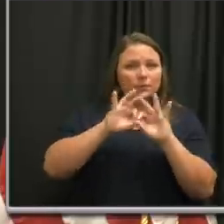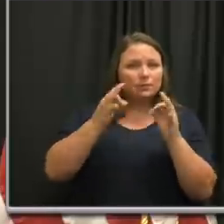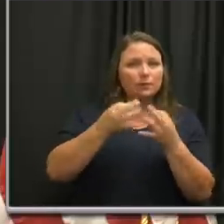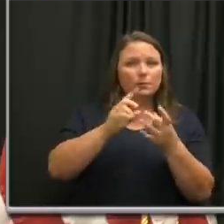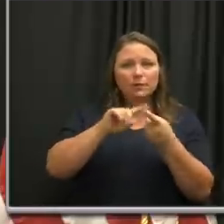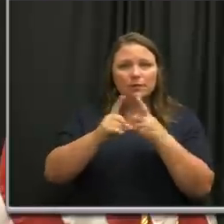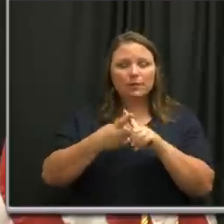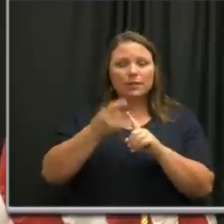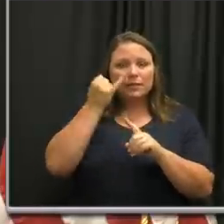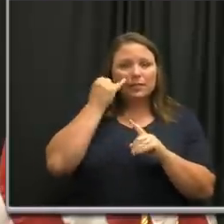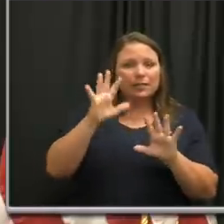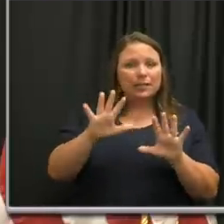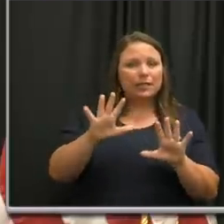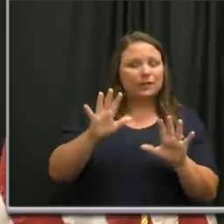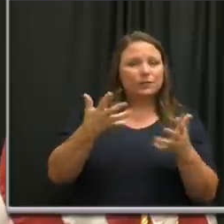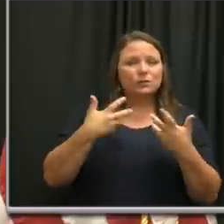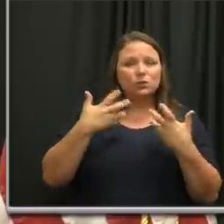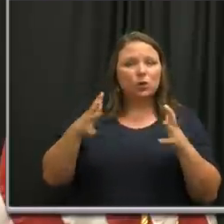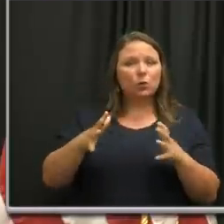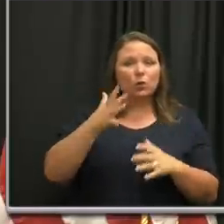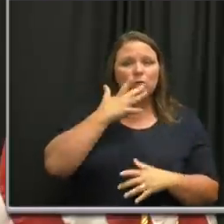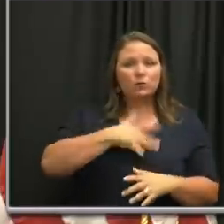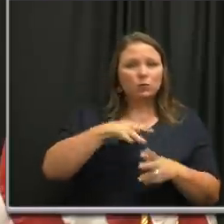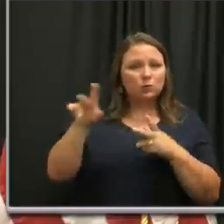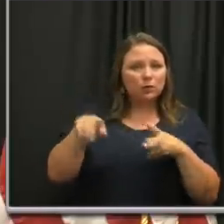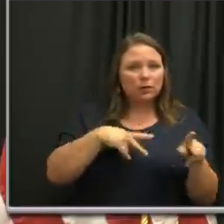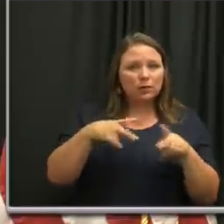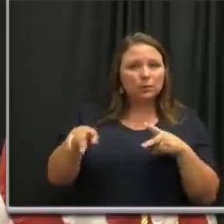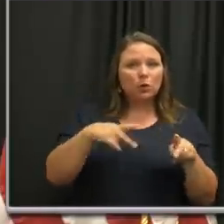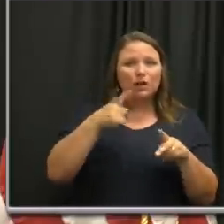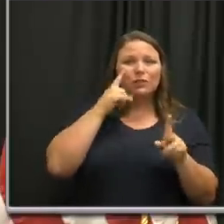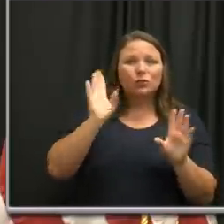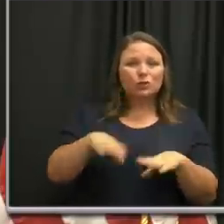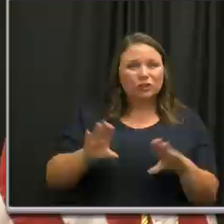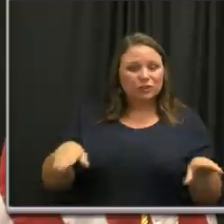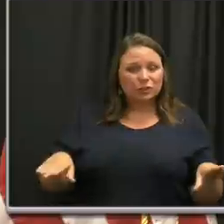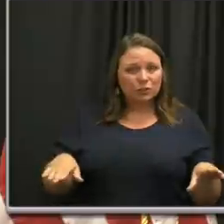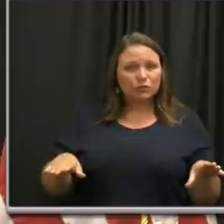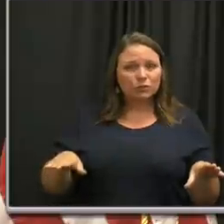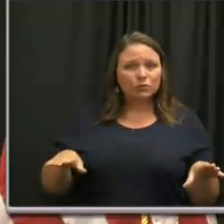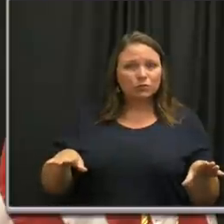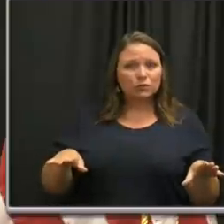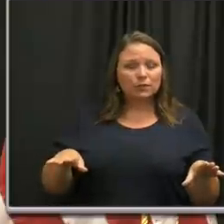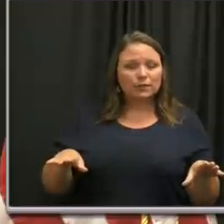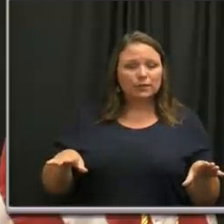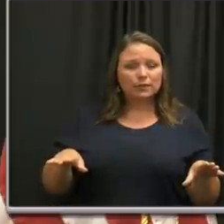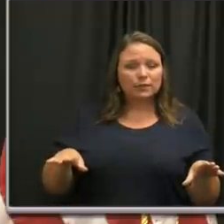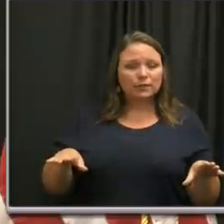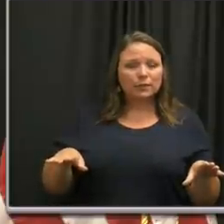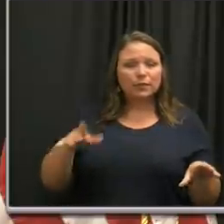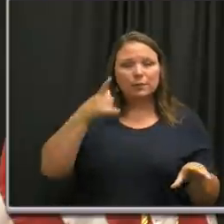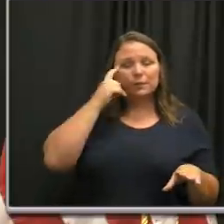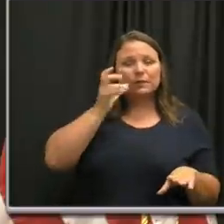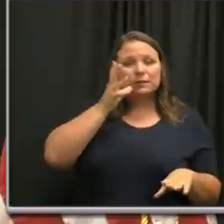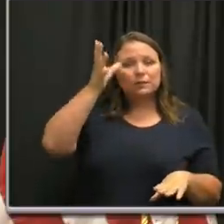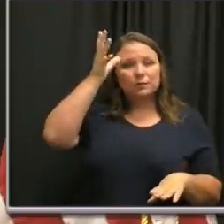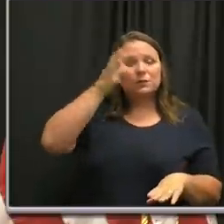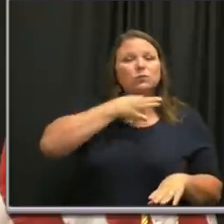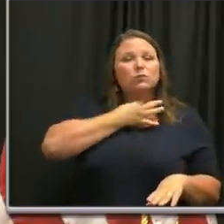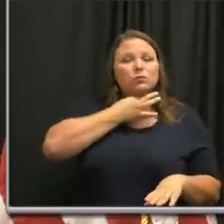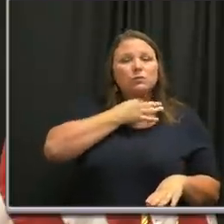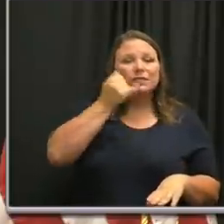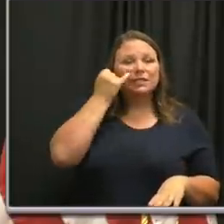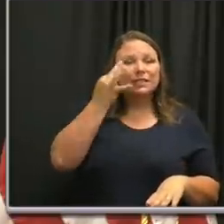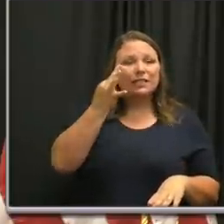are discouraging birthday parties and the such for children, as parents are wondering if